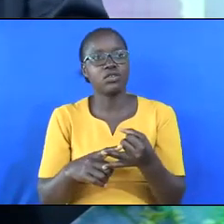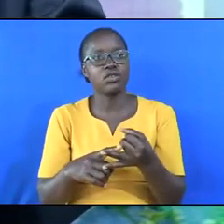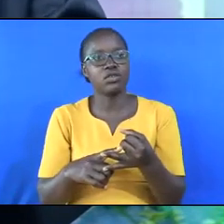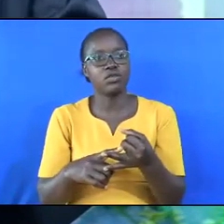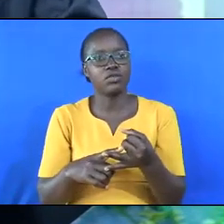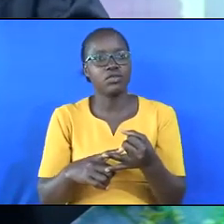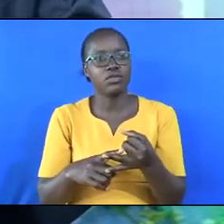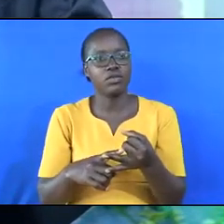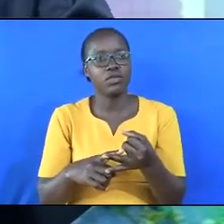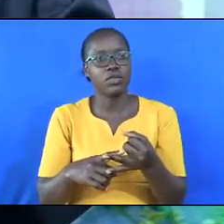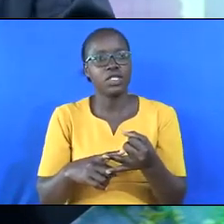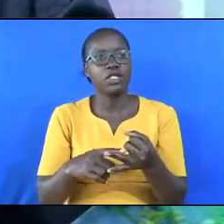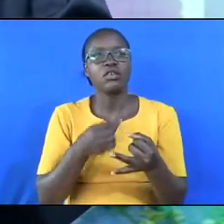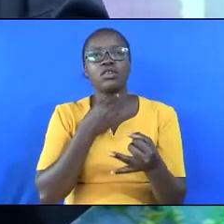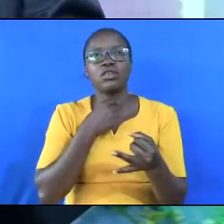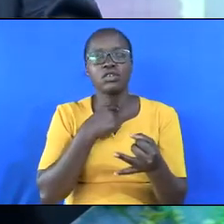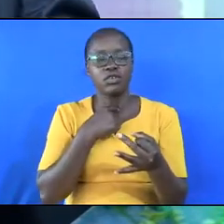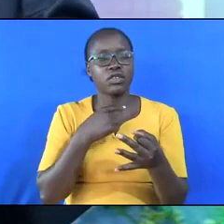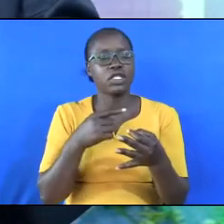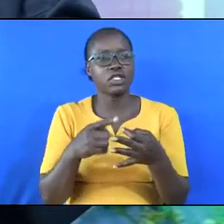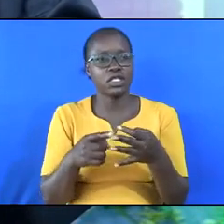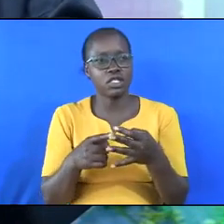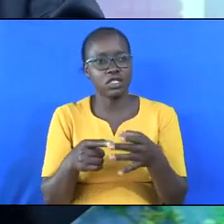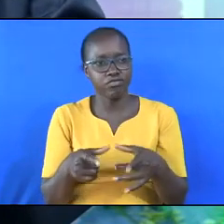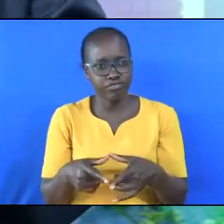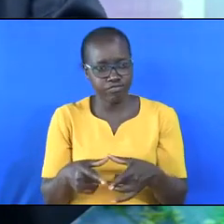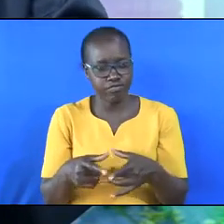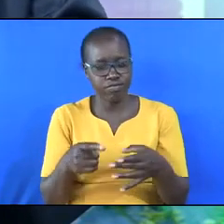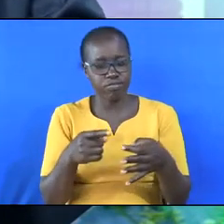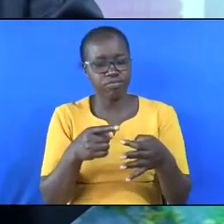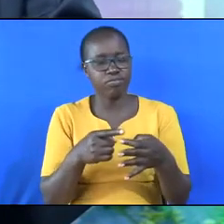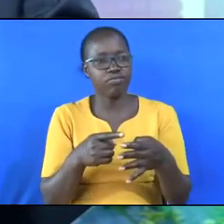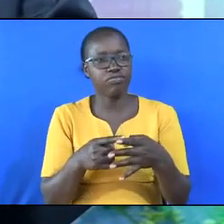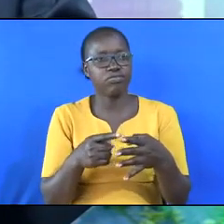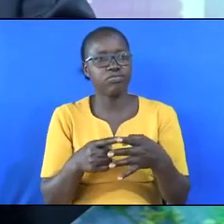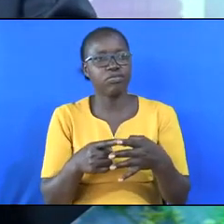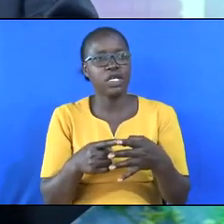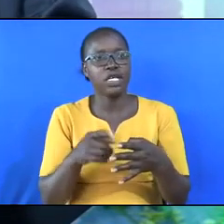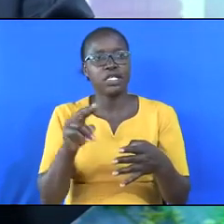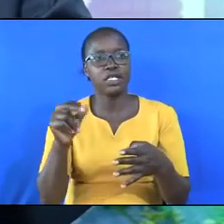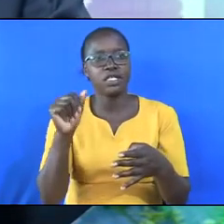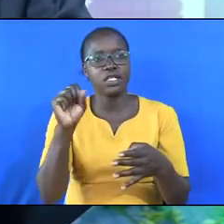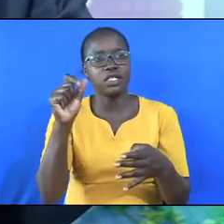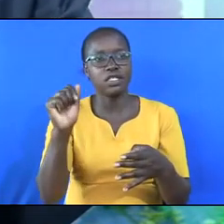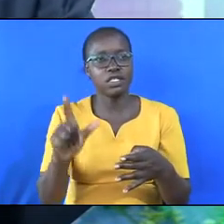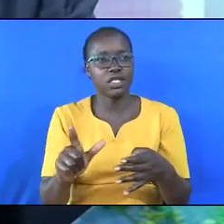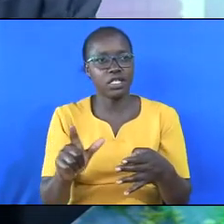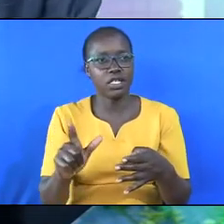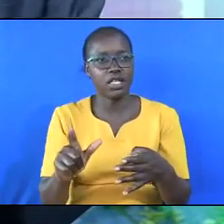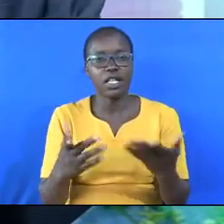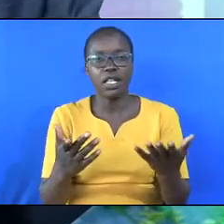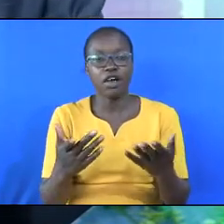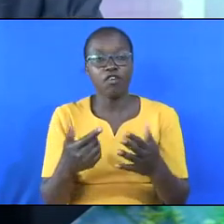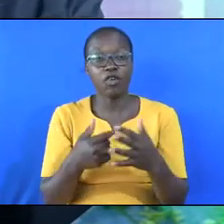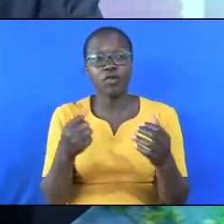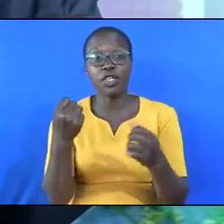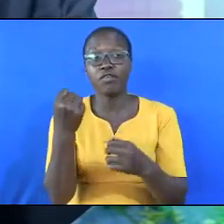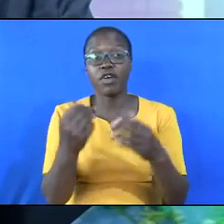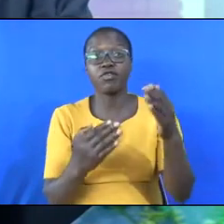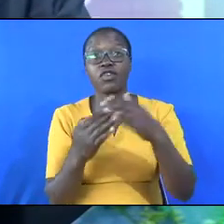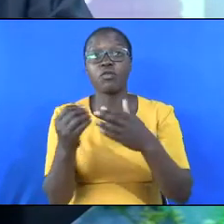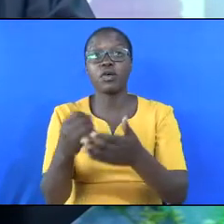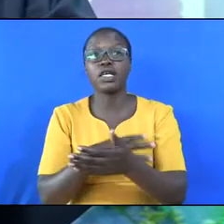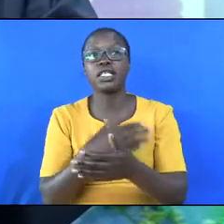colorectal cancer, narco-odgkin's lymphoma, and cancer of the stomach. So you find out of the five top